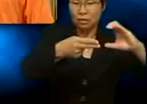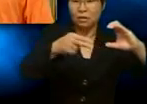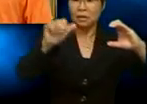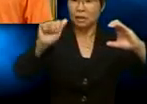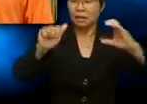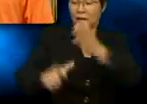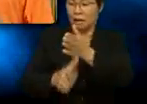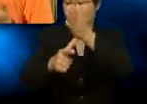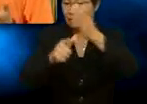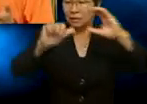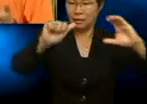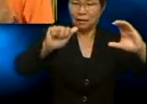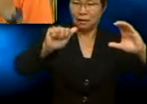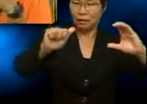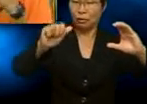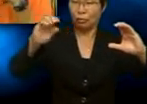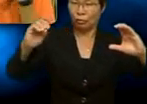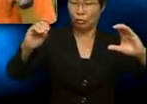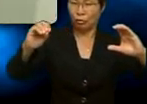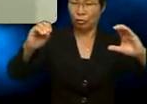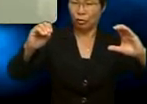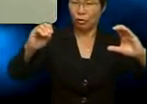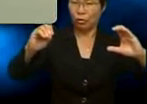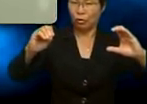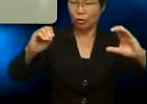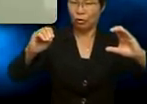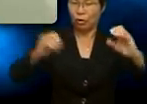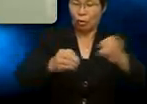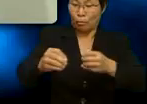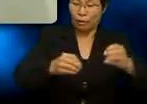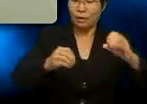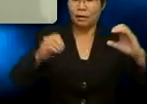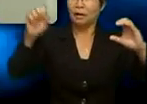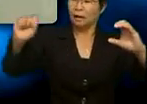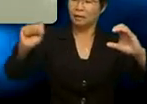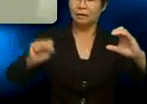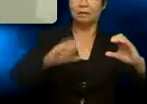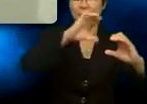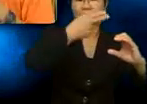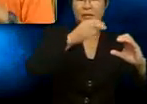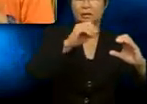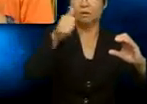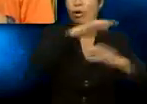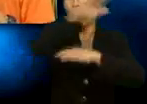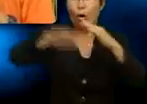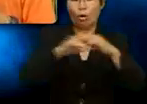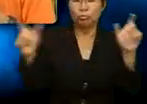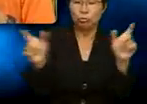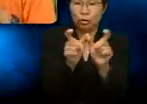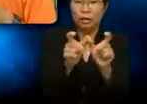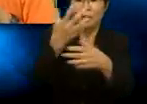Assistance... And the O from... the S. Very good! And you put them all together and you get...